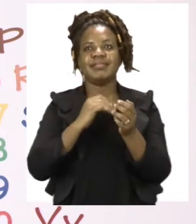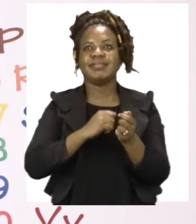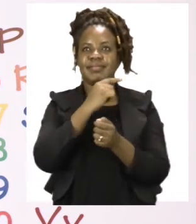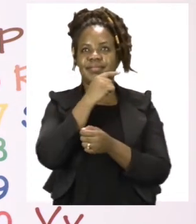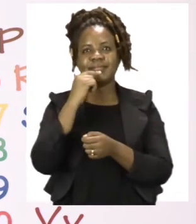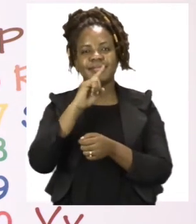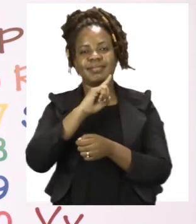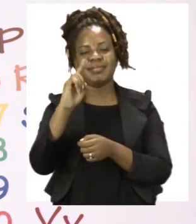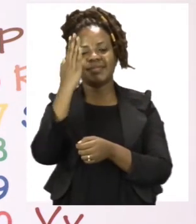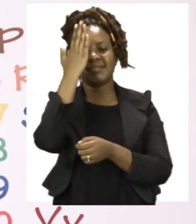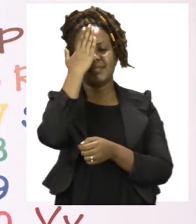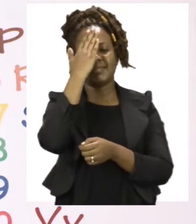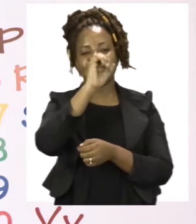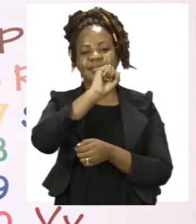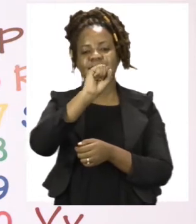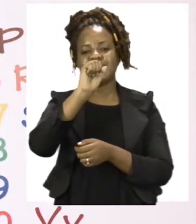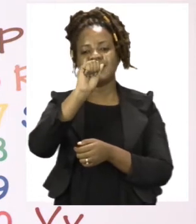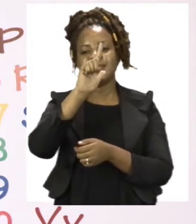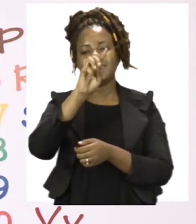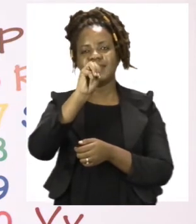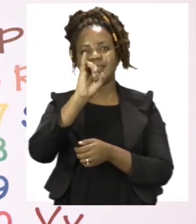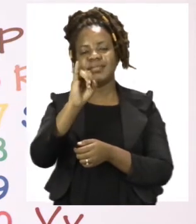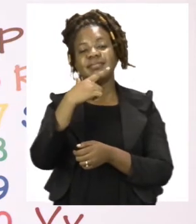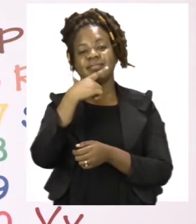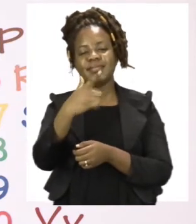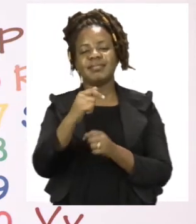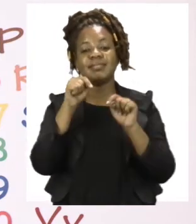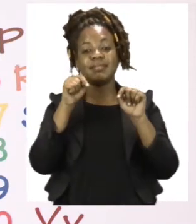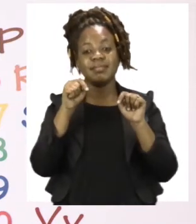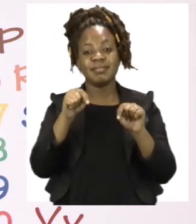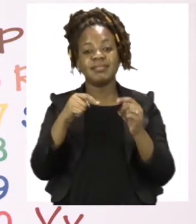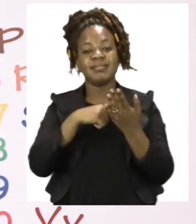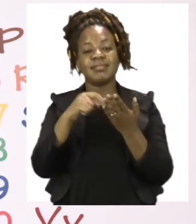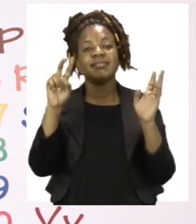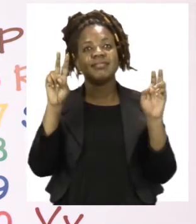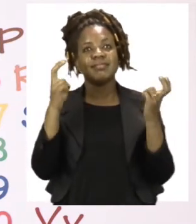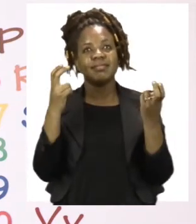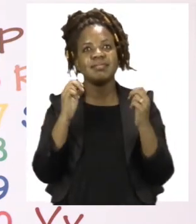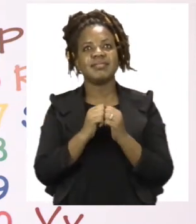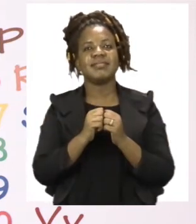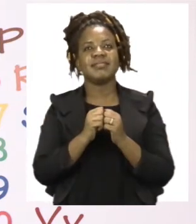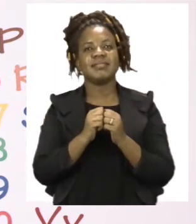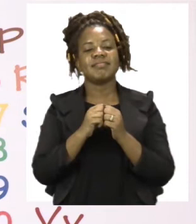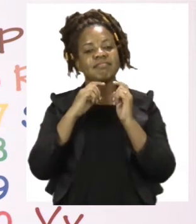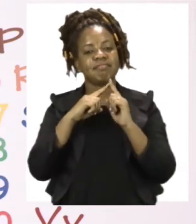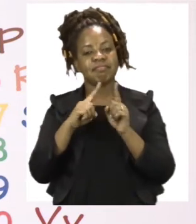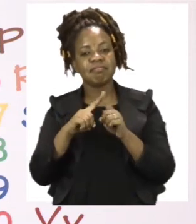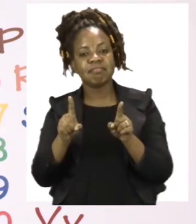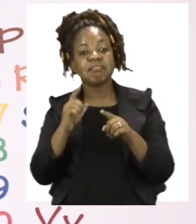Mutsa and thank you so much for joining me today. Our theme this week is